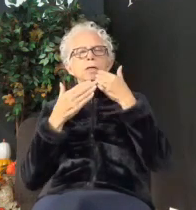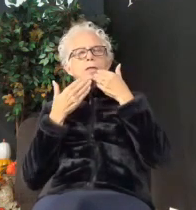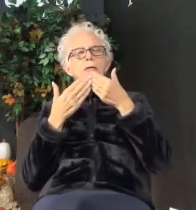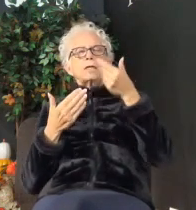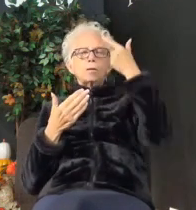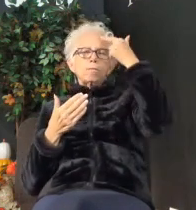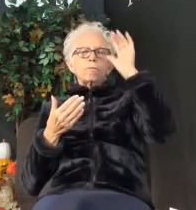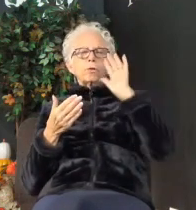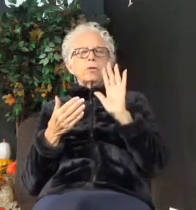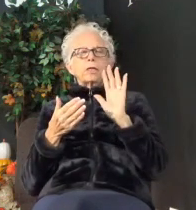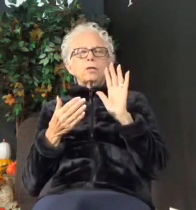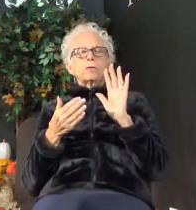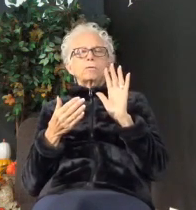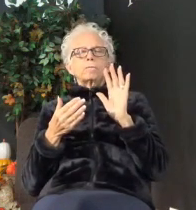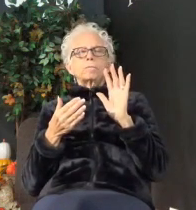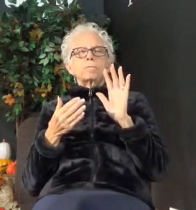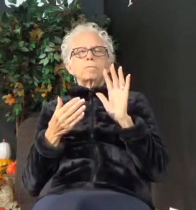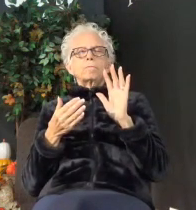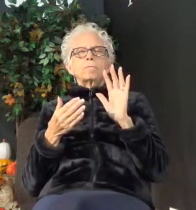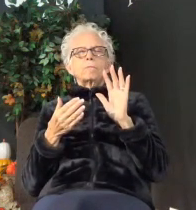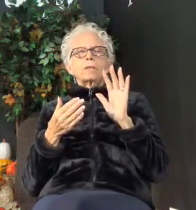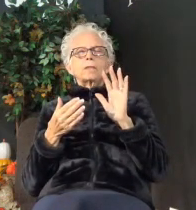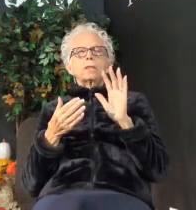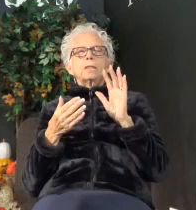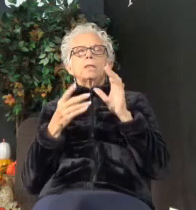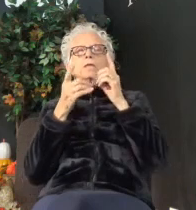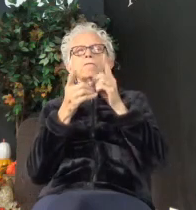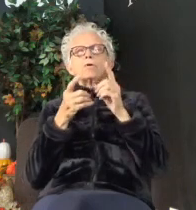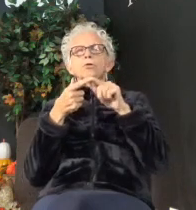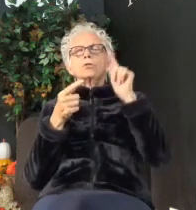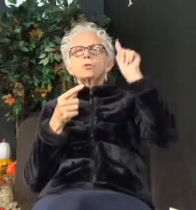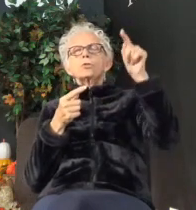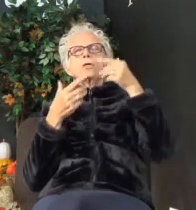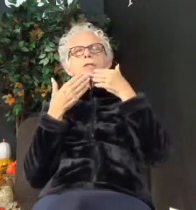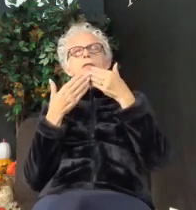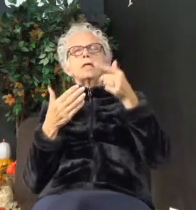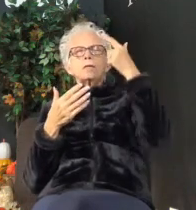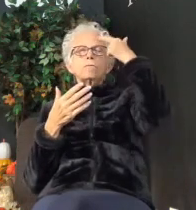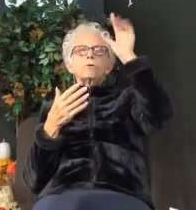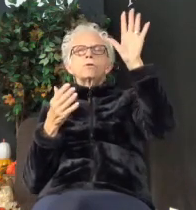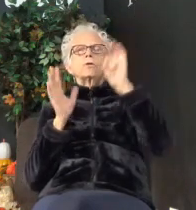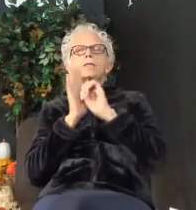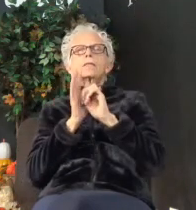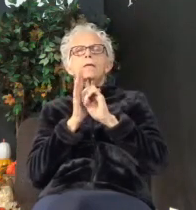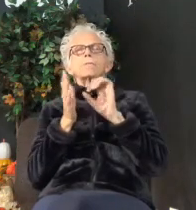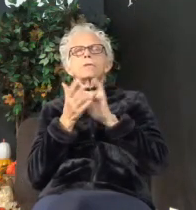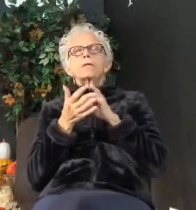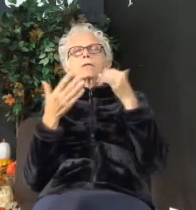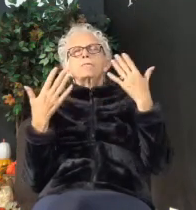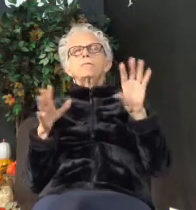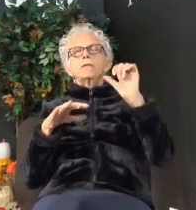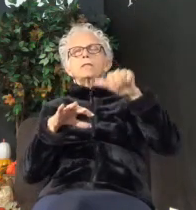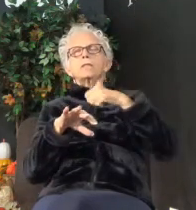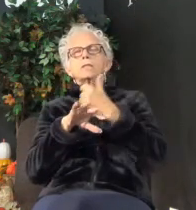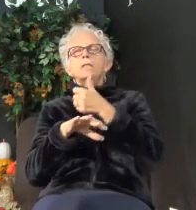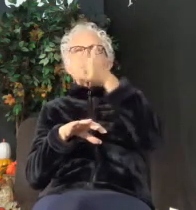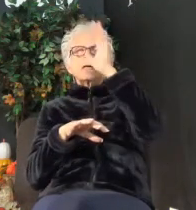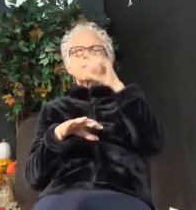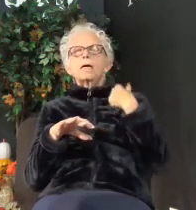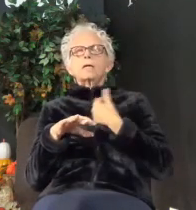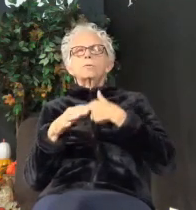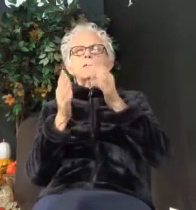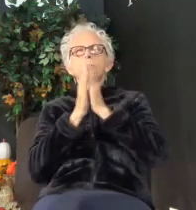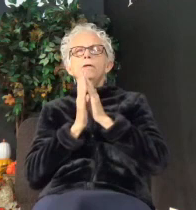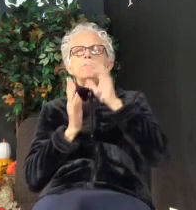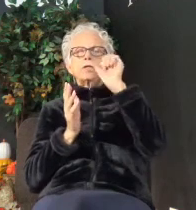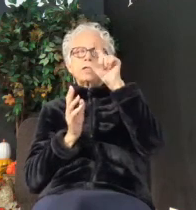devotion to you. We thank you for their example that they have set. And God, we do pray for Angela.